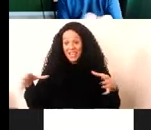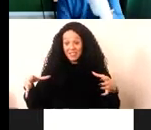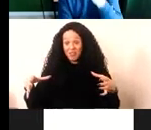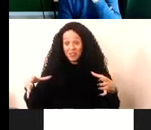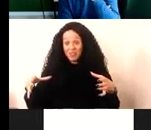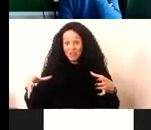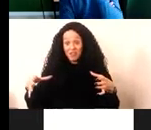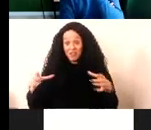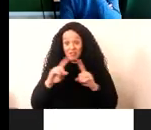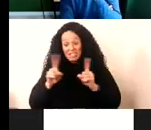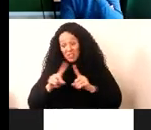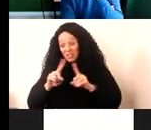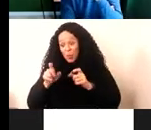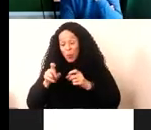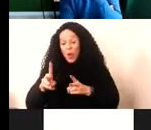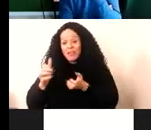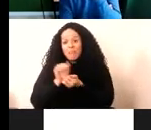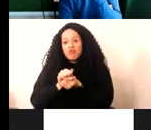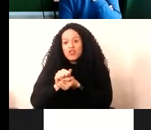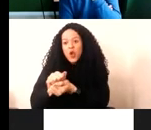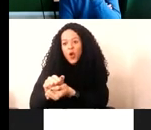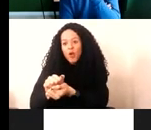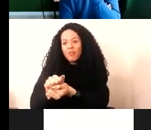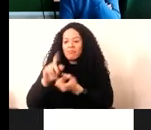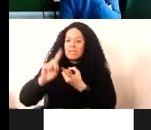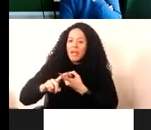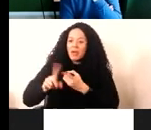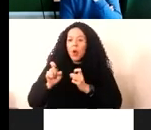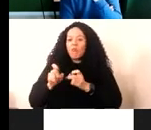preservation practices, depending on the formats you're dealing with.